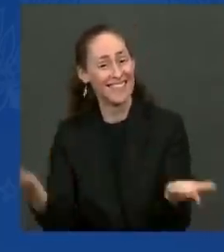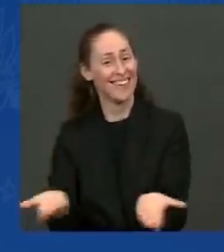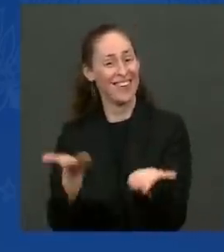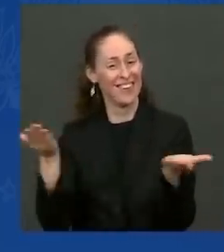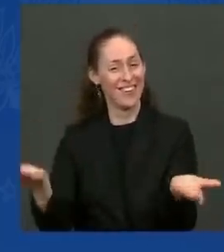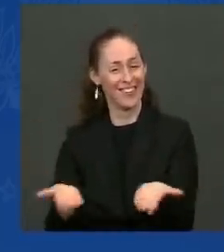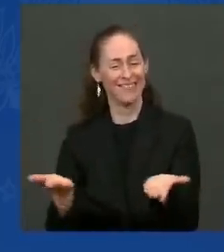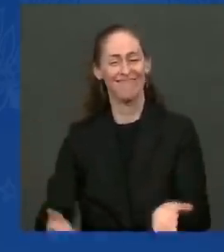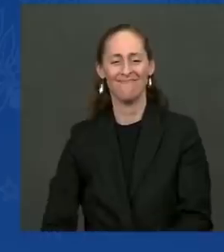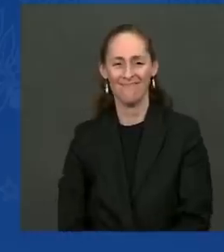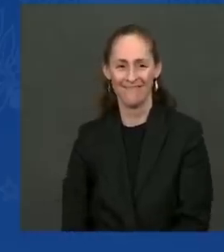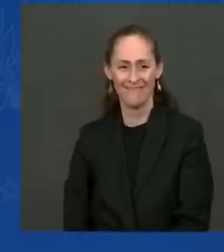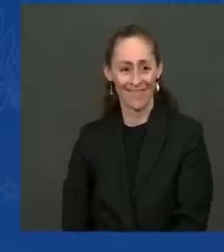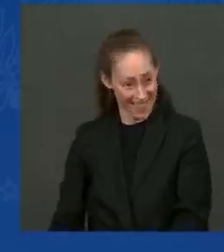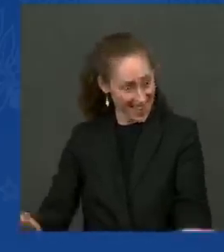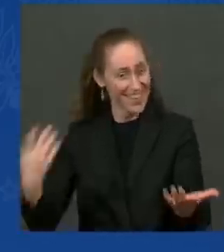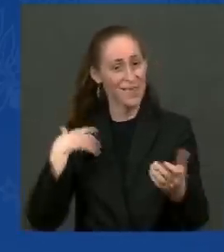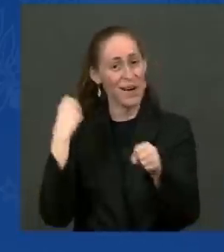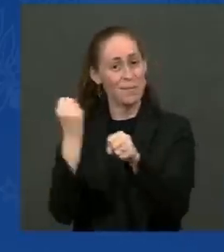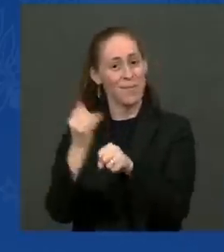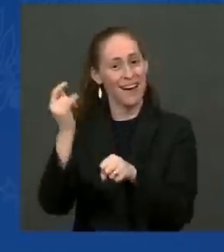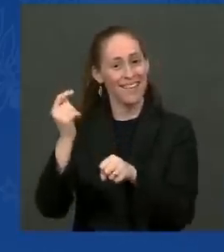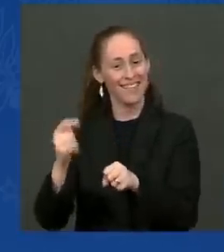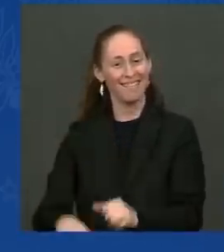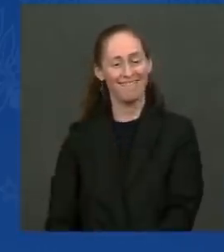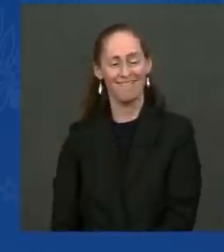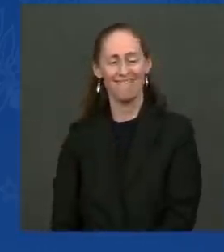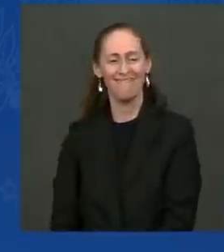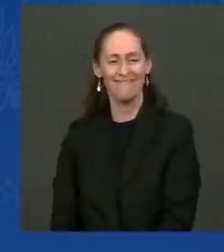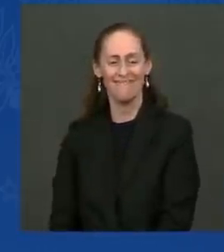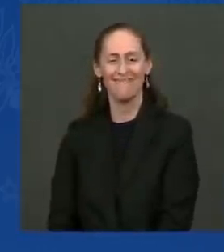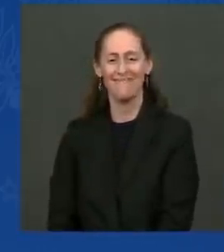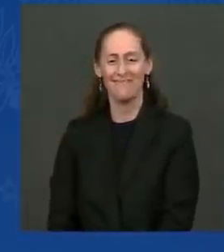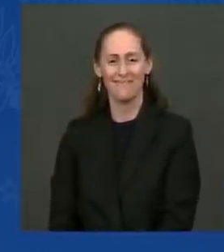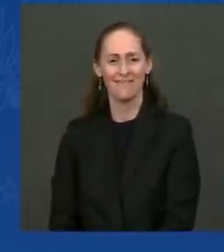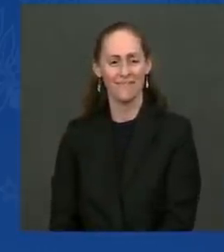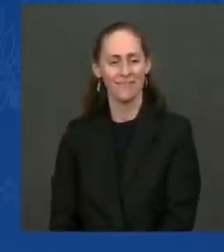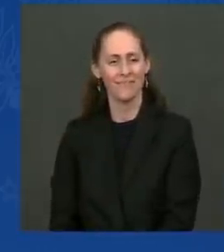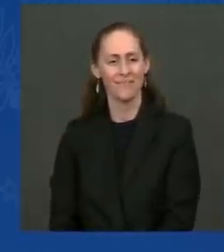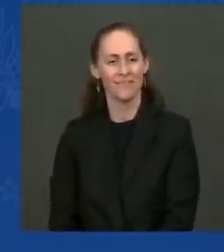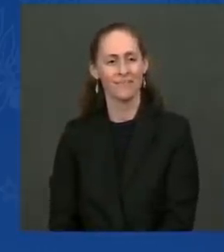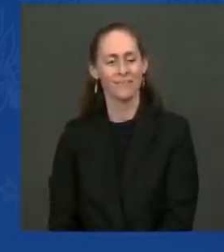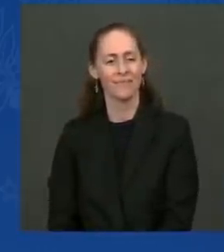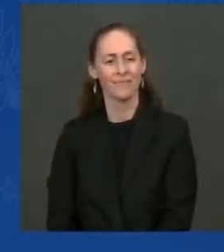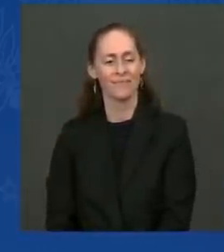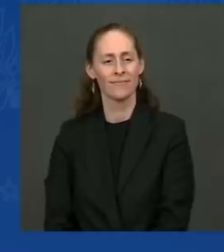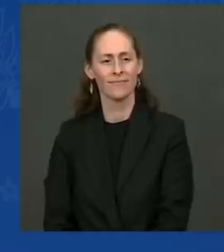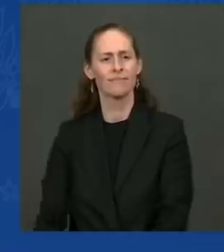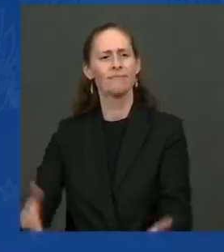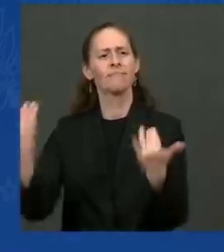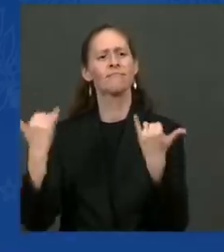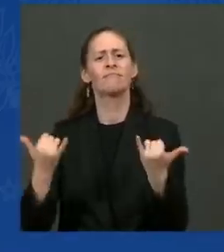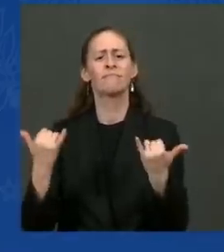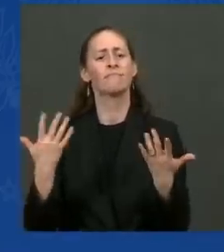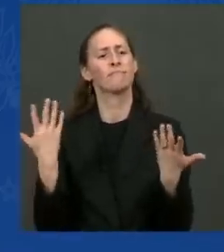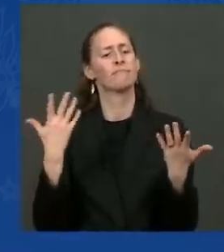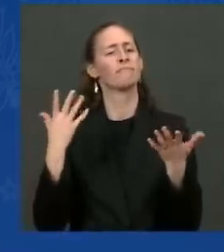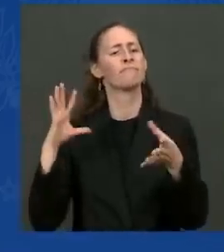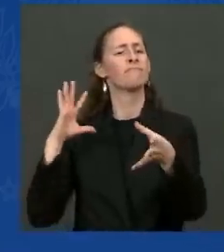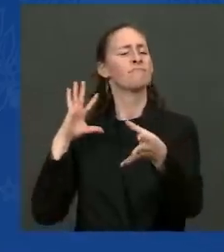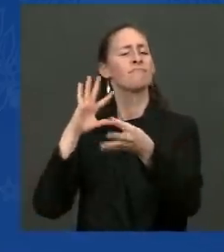We got it done. In many ways, this day embodies our character as a nation.